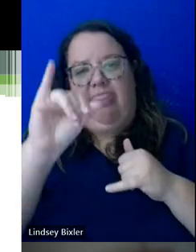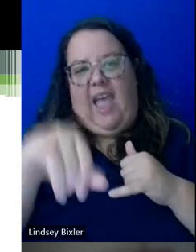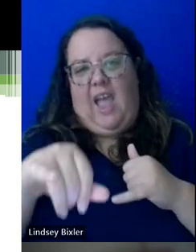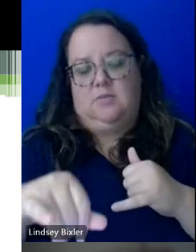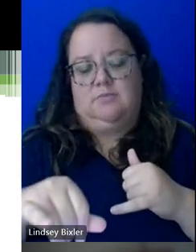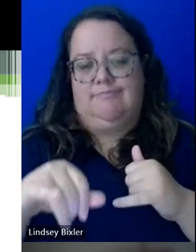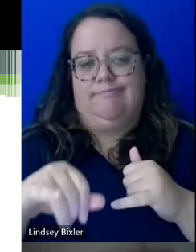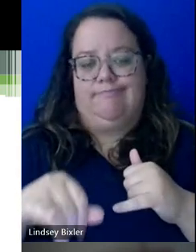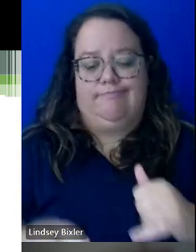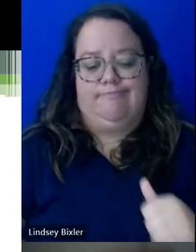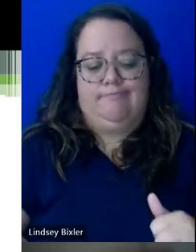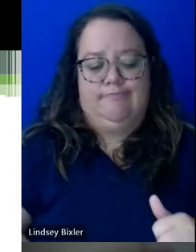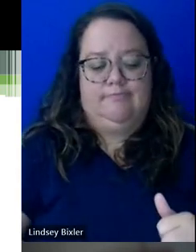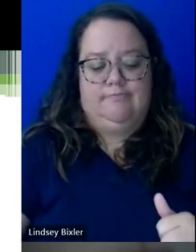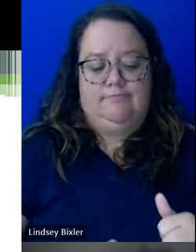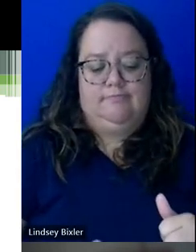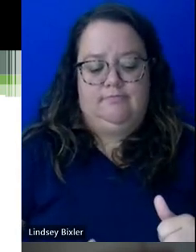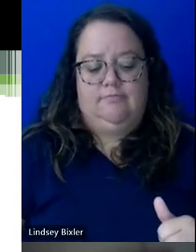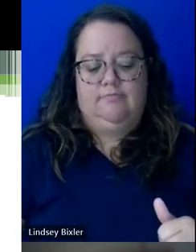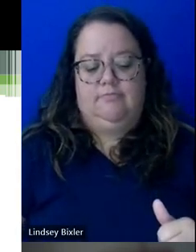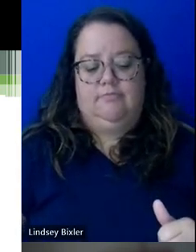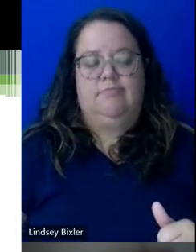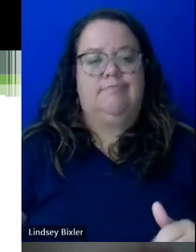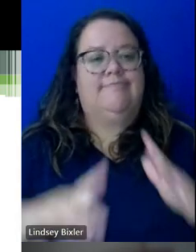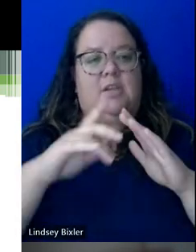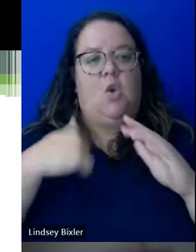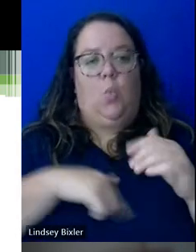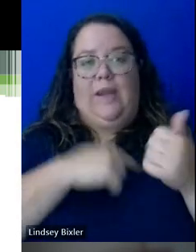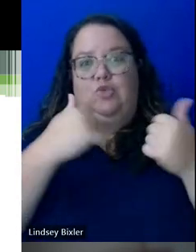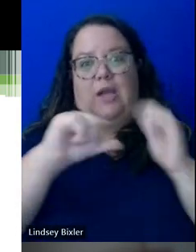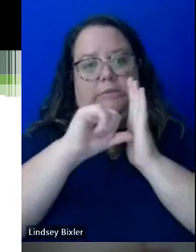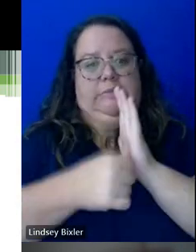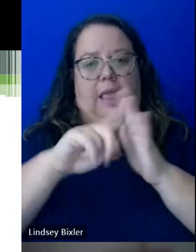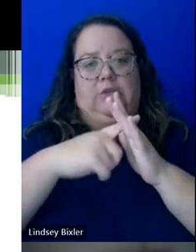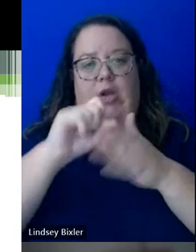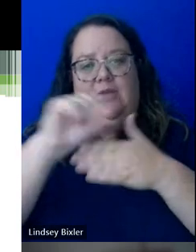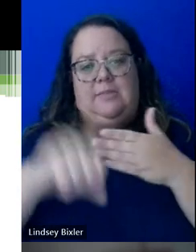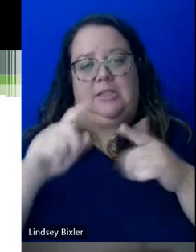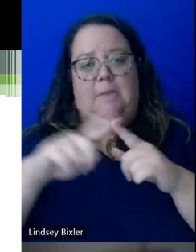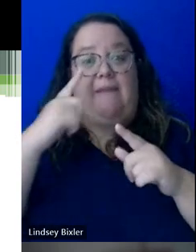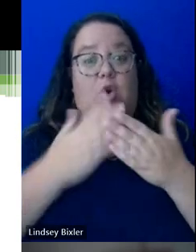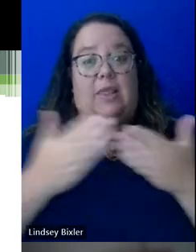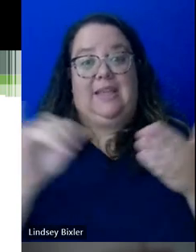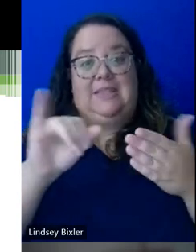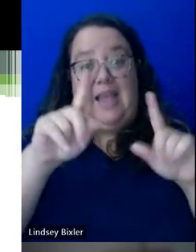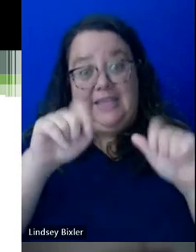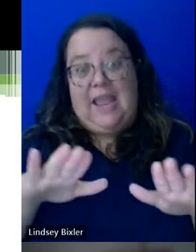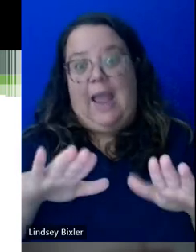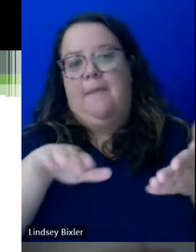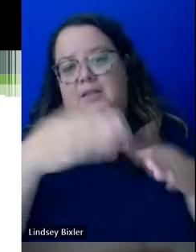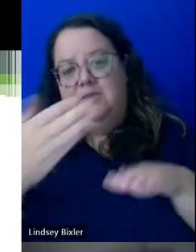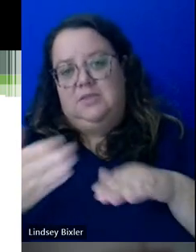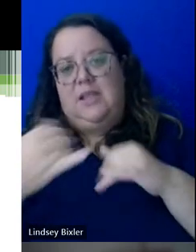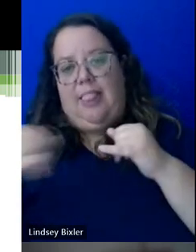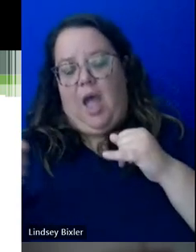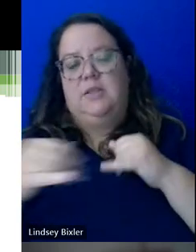we've, you know, publicized our website and made clear from the start of the semester. But, you know, for things like exams and scheduling deadlines, we'll send weekly